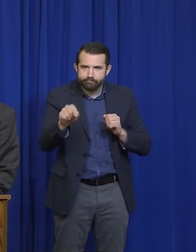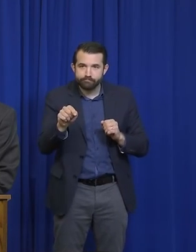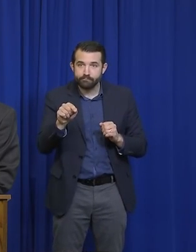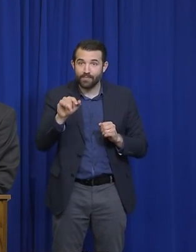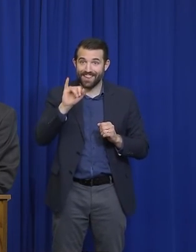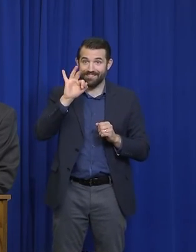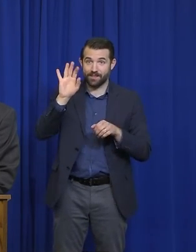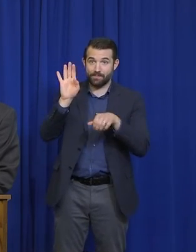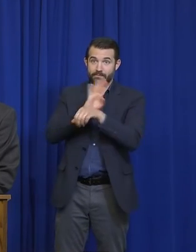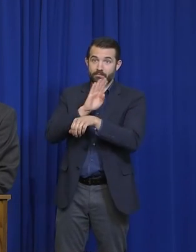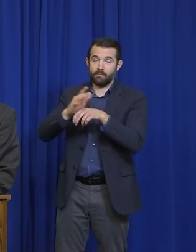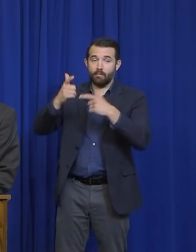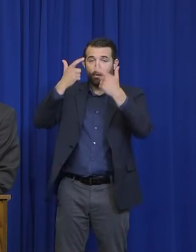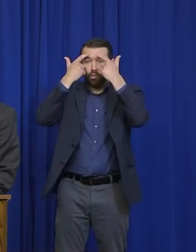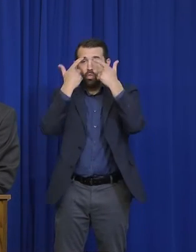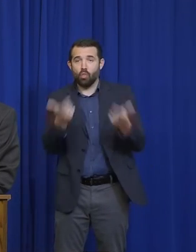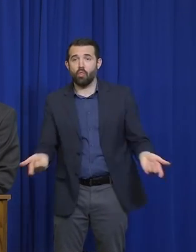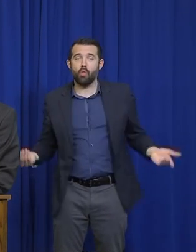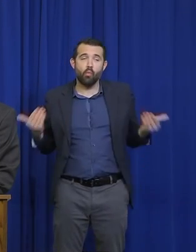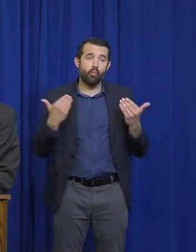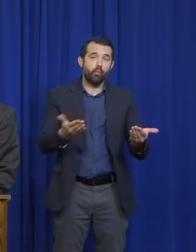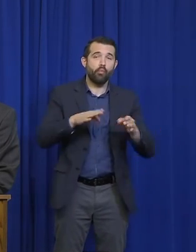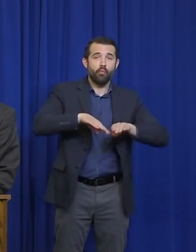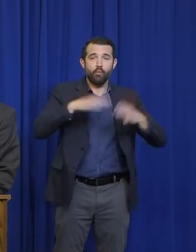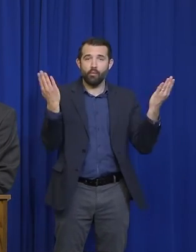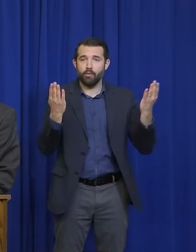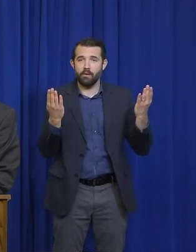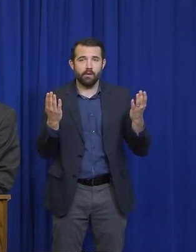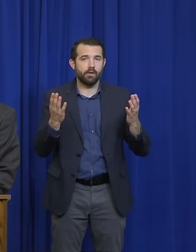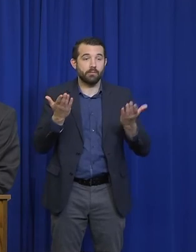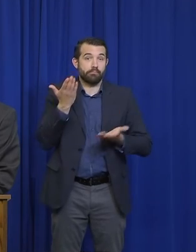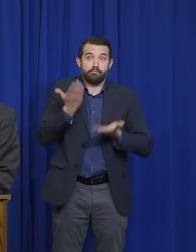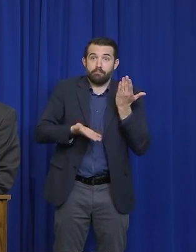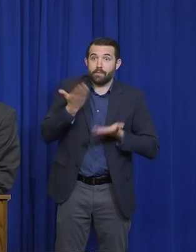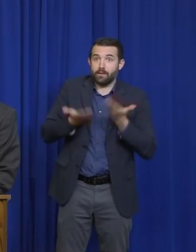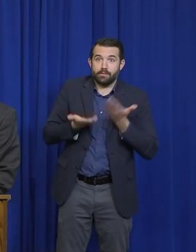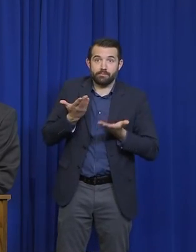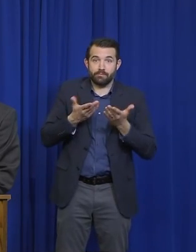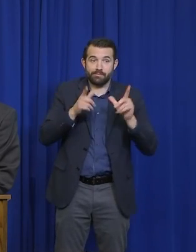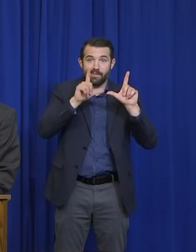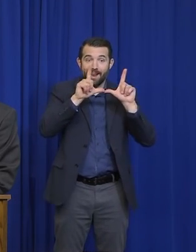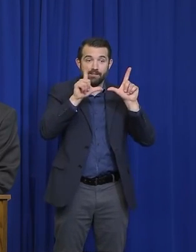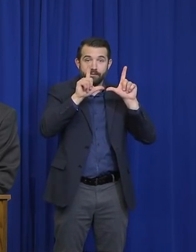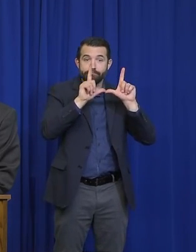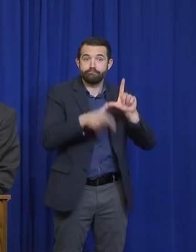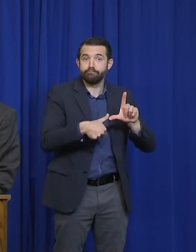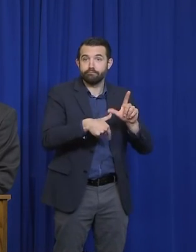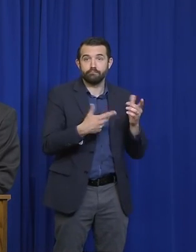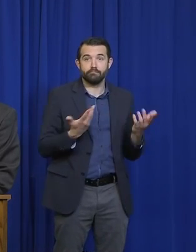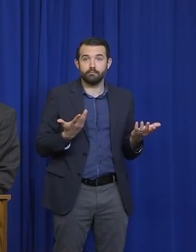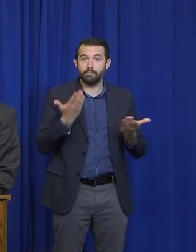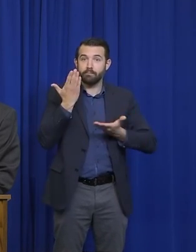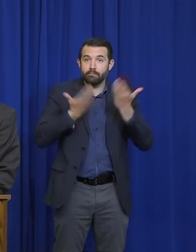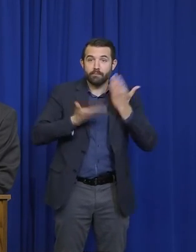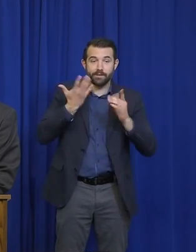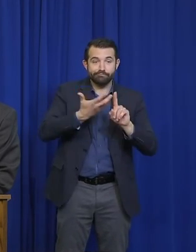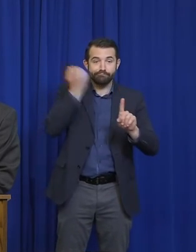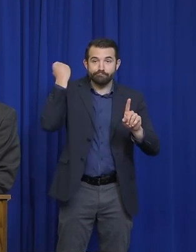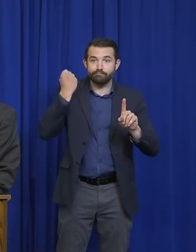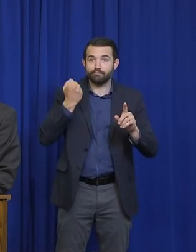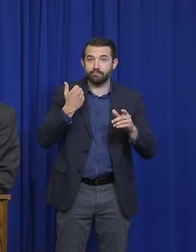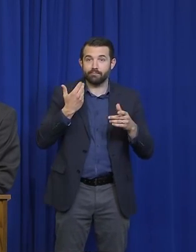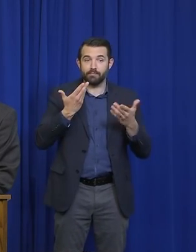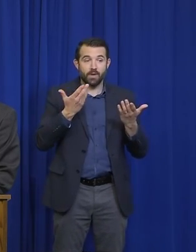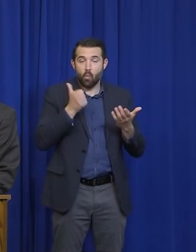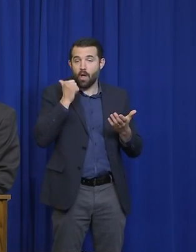business at all, or they may receive a warning that says, hey, we heard a complaint. Why is this happening? Can